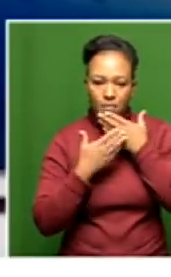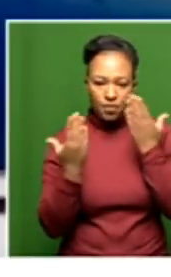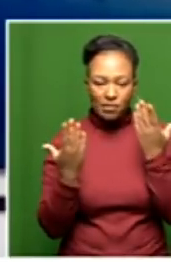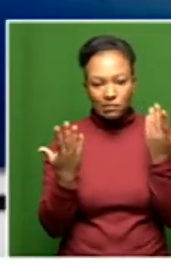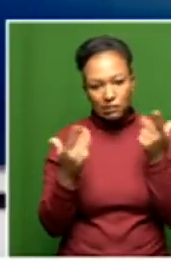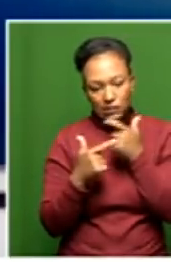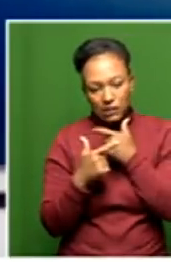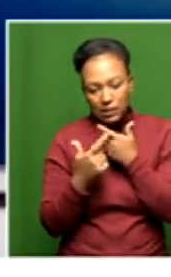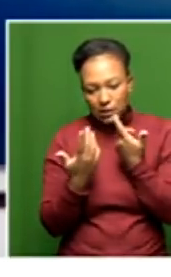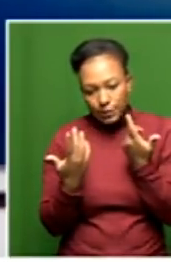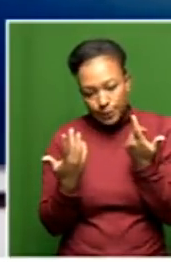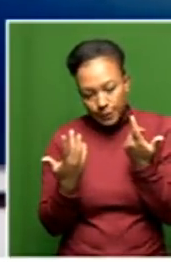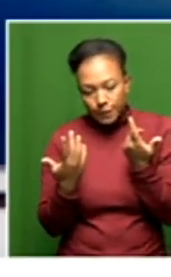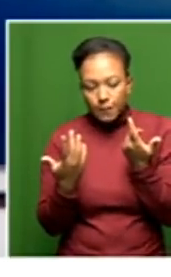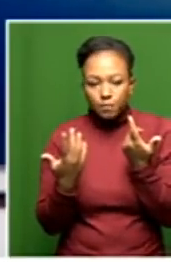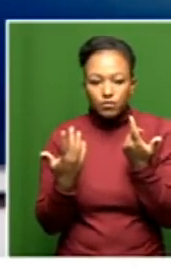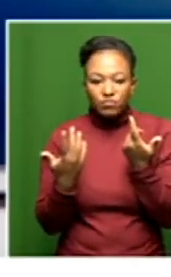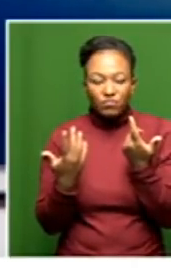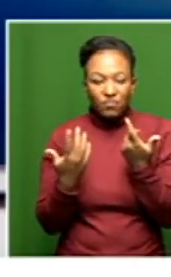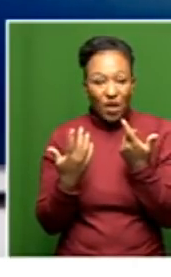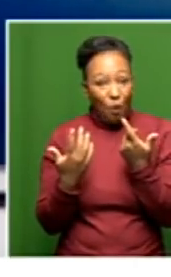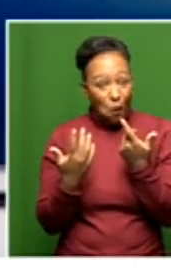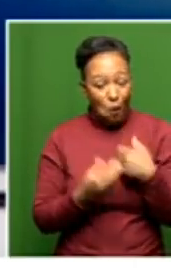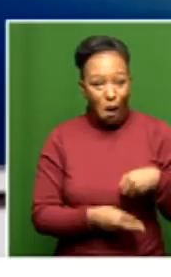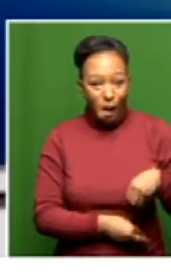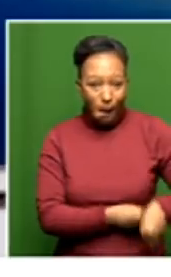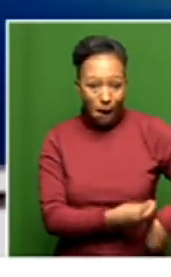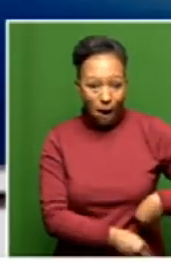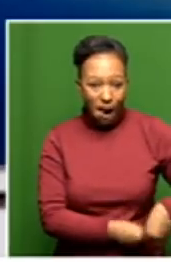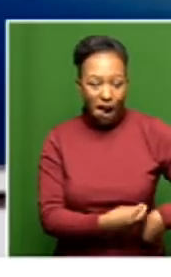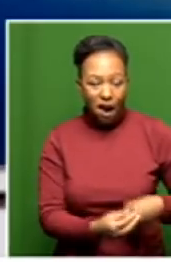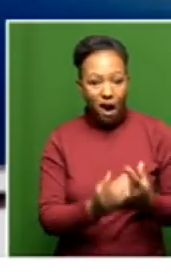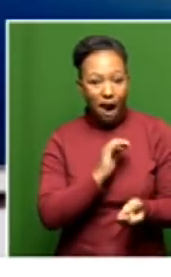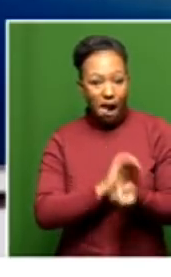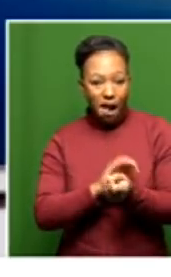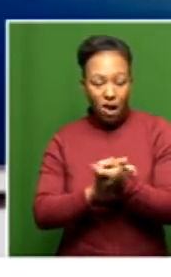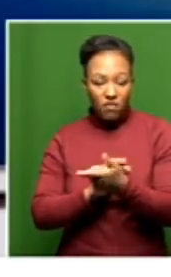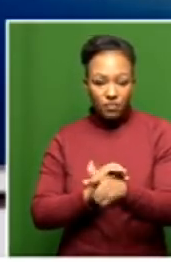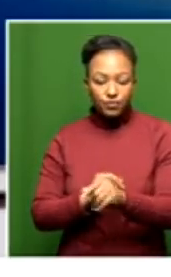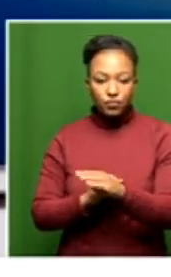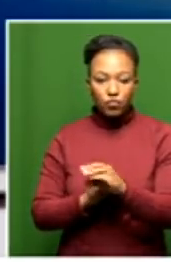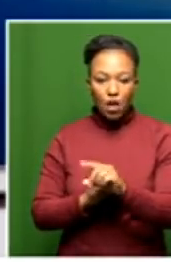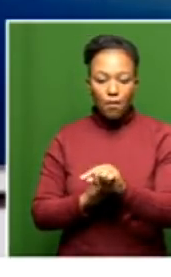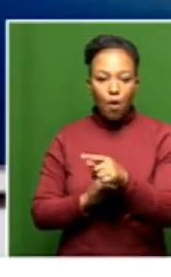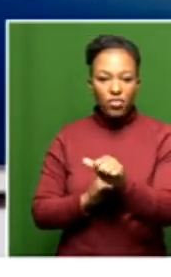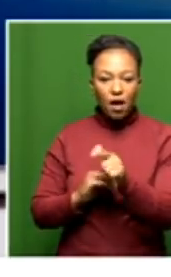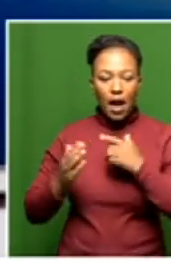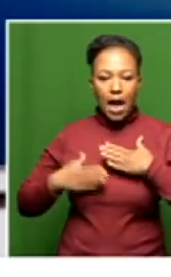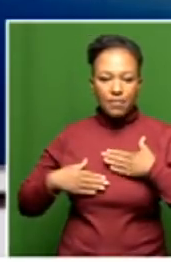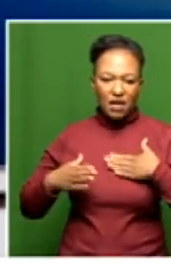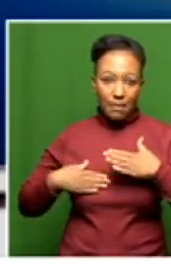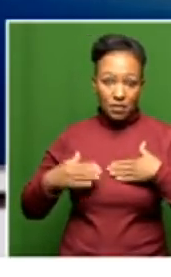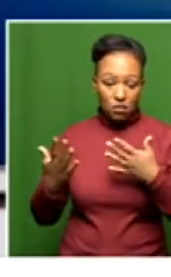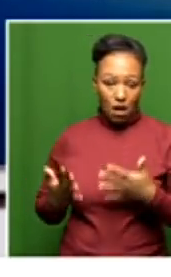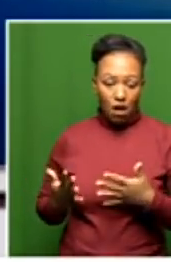just indicates the shenanigans that have been happening there. Right now, Ms. Boota is the administrator, but the